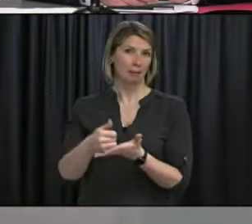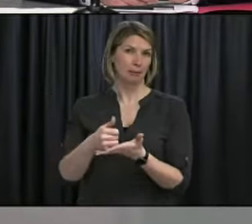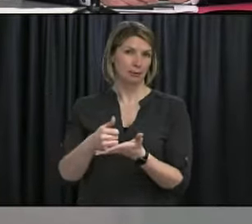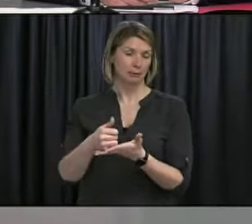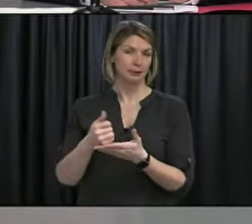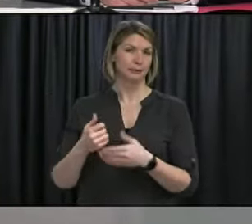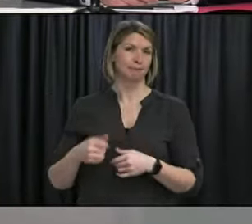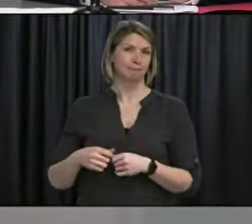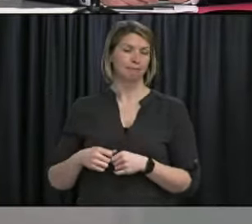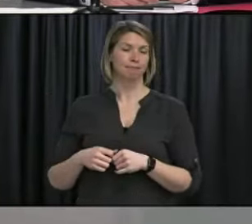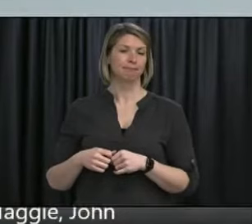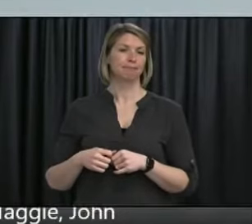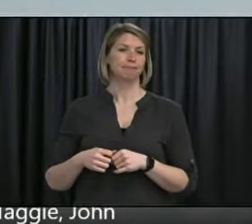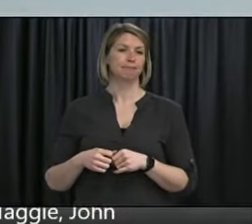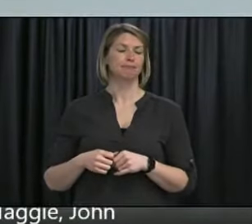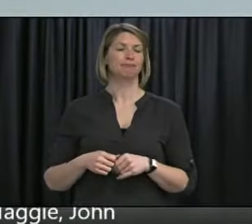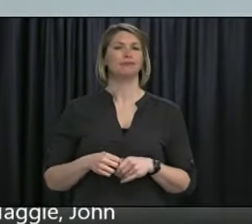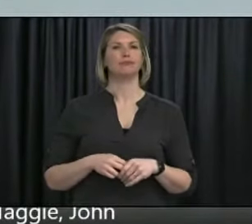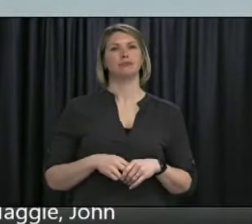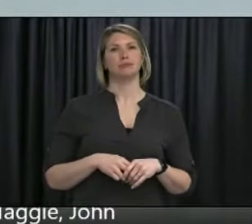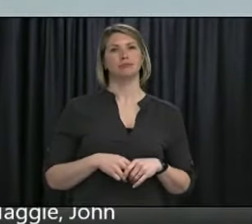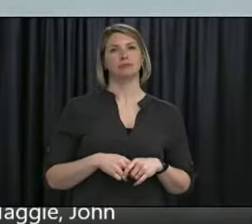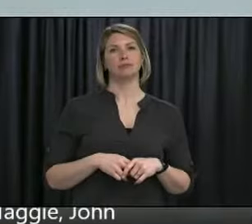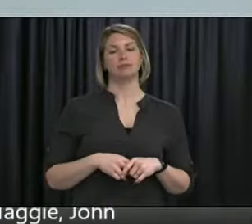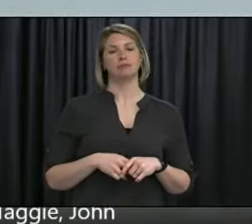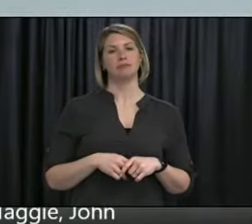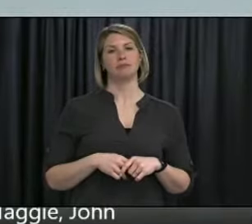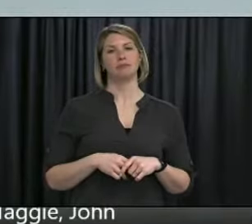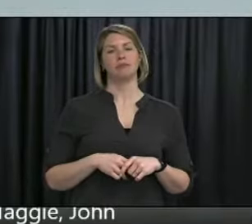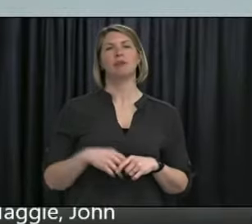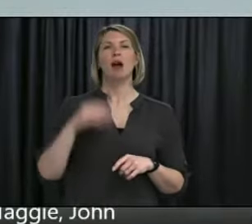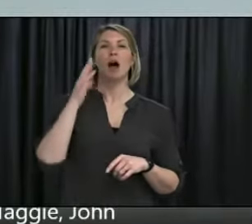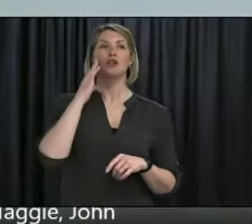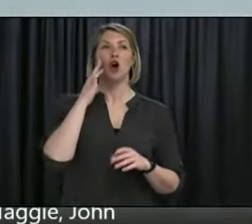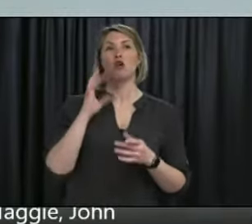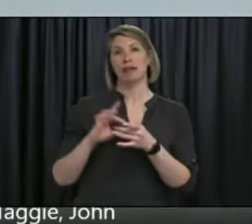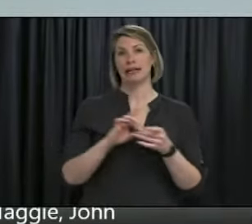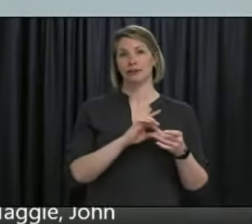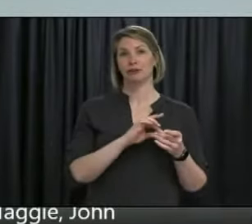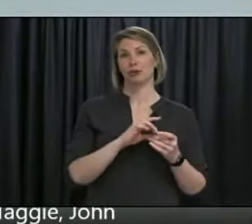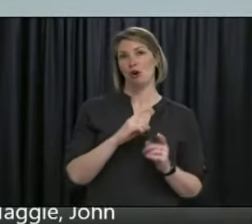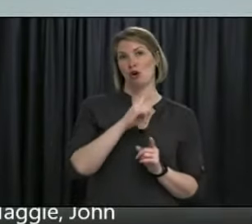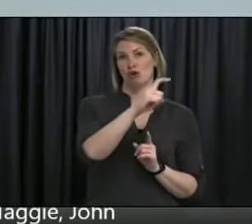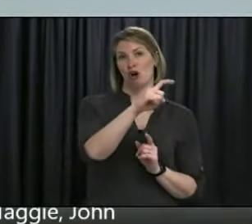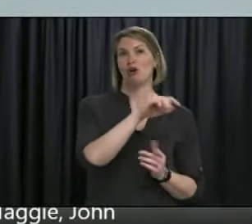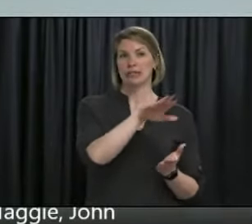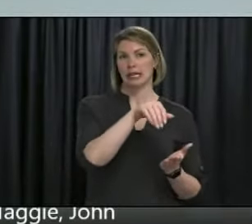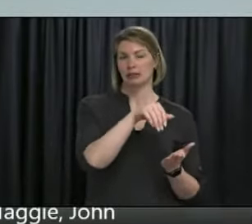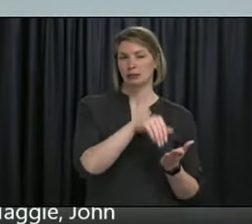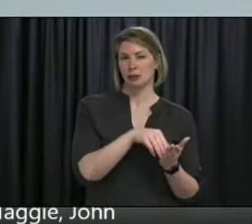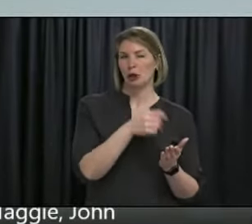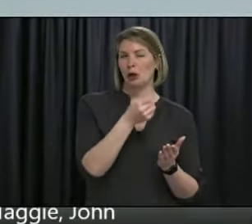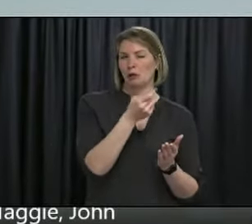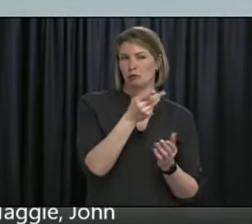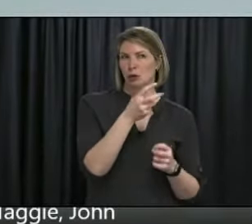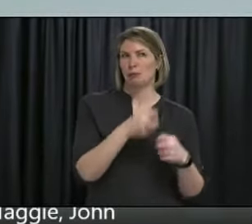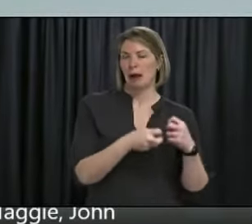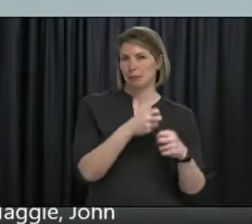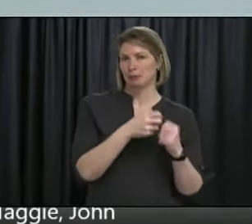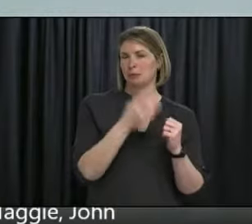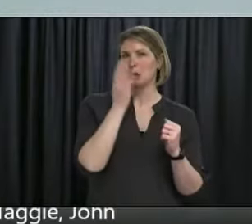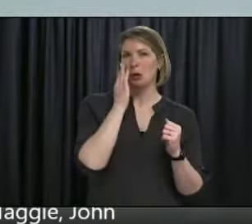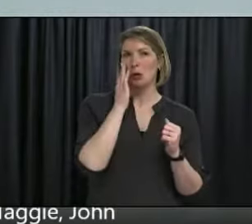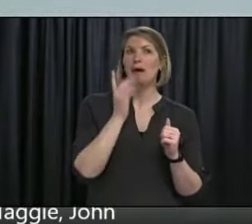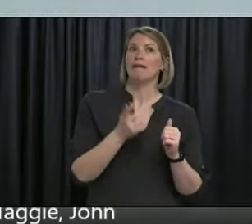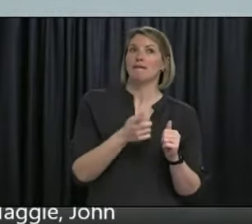from the point of view of, um, the call center, I do know that several things have happened. One is they've increased the number of